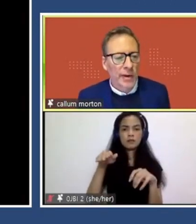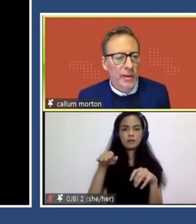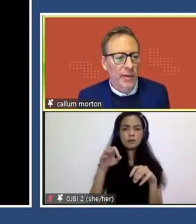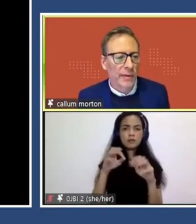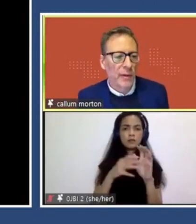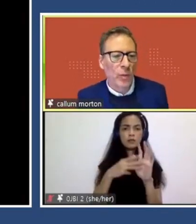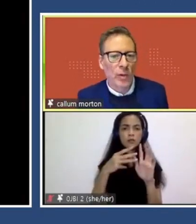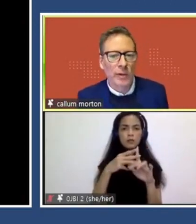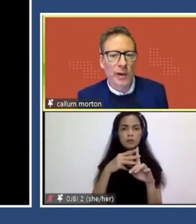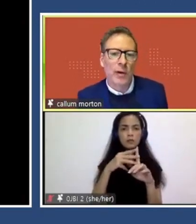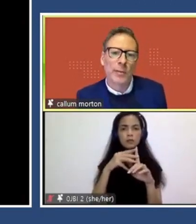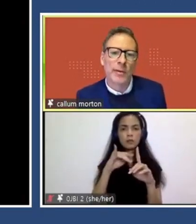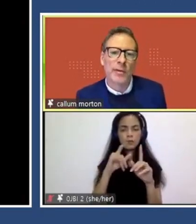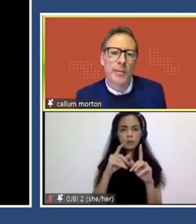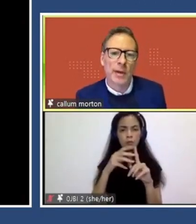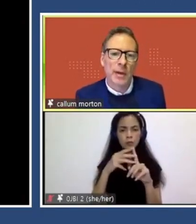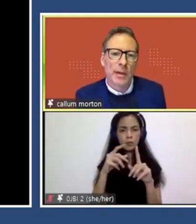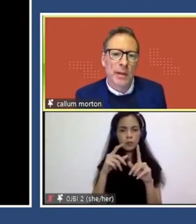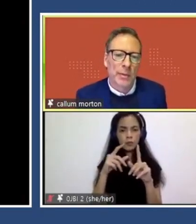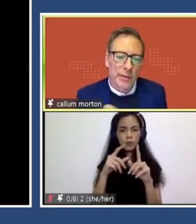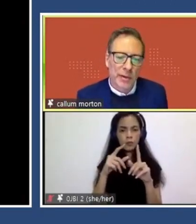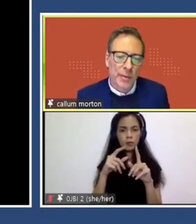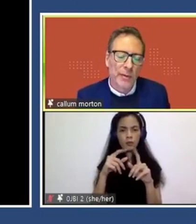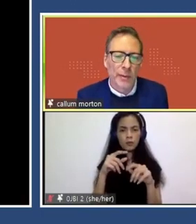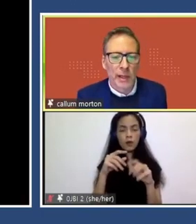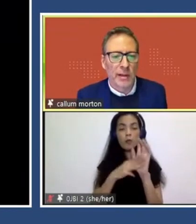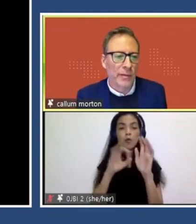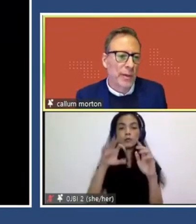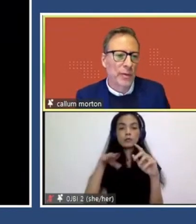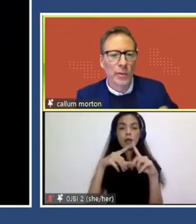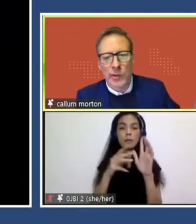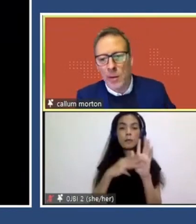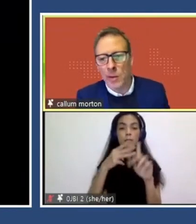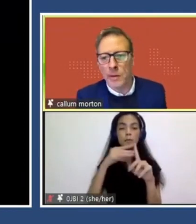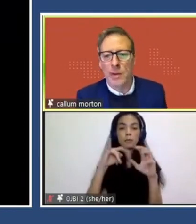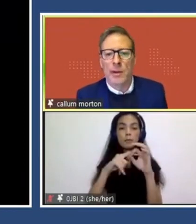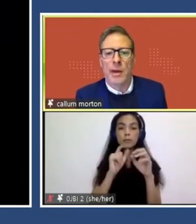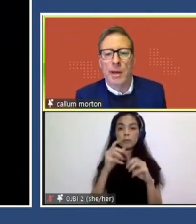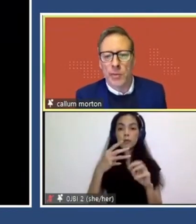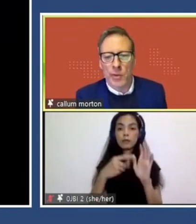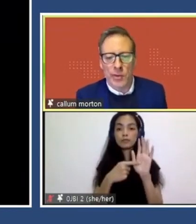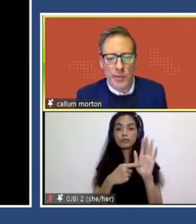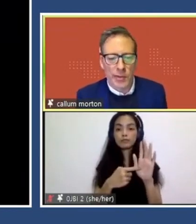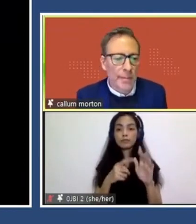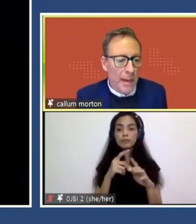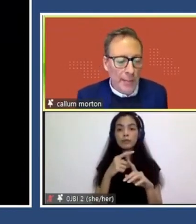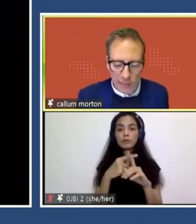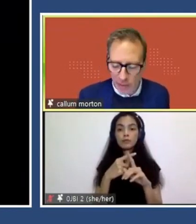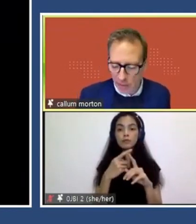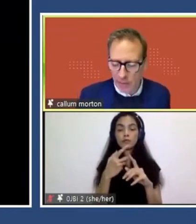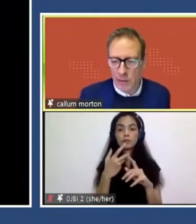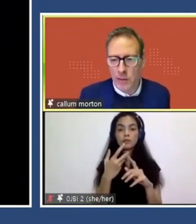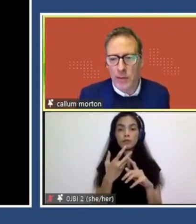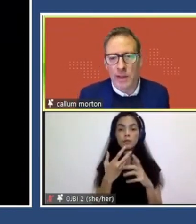It's a very, very specific world of the homeless zombie, you know, with very specific places for where tools are and where the house was. So it